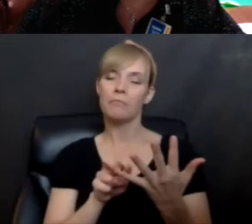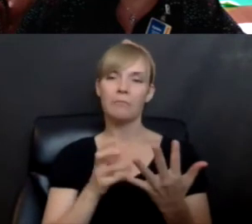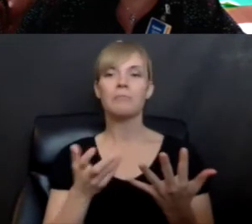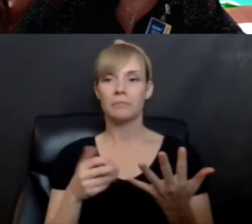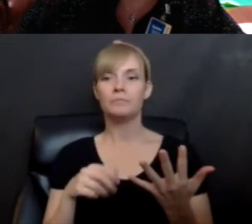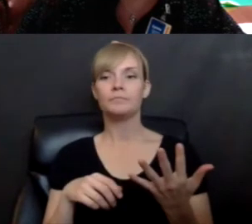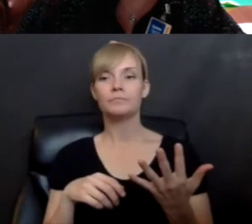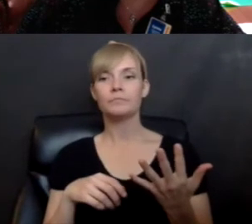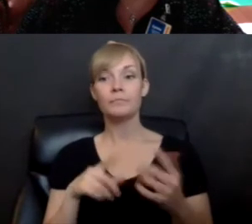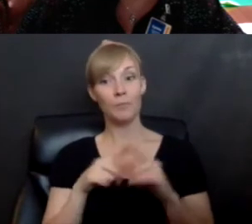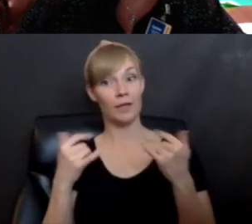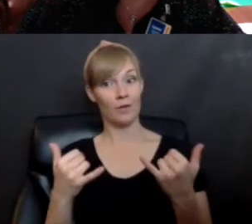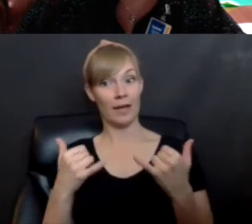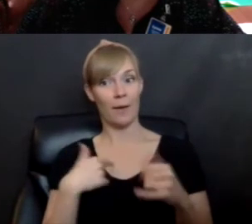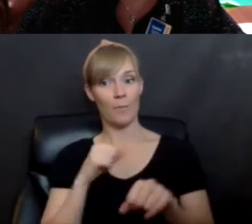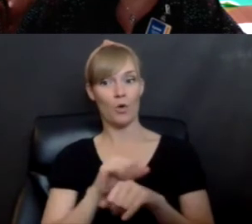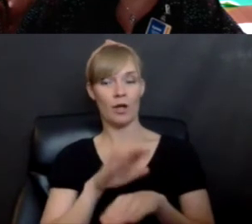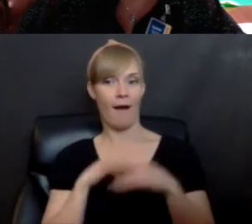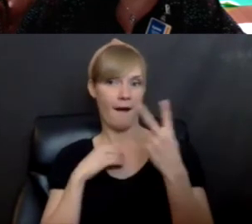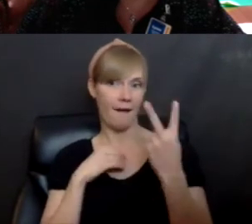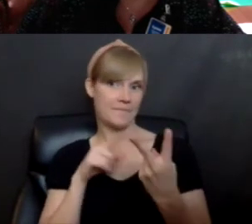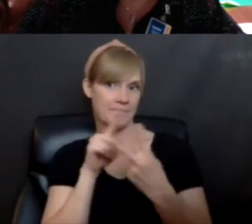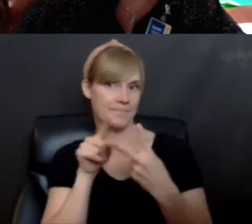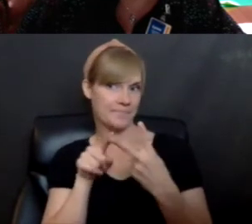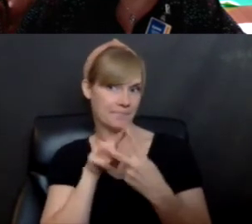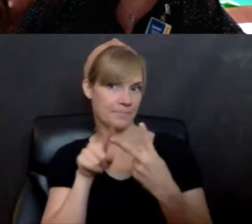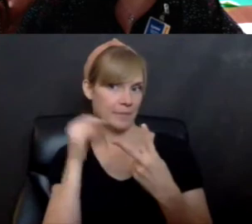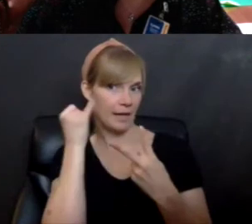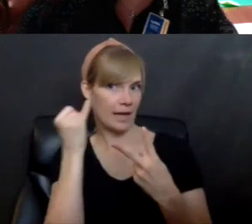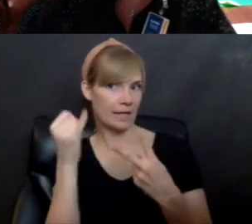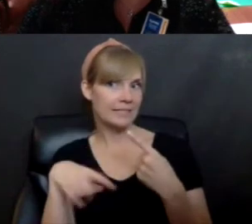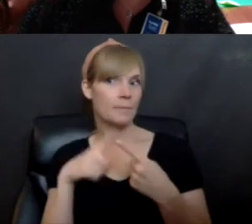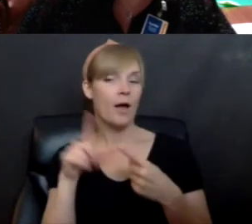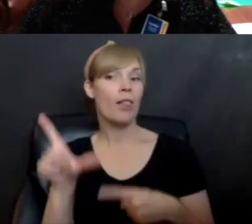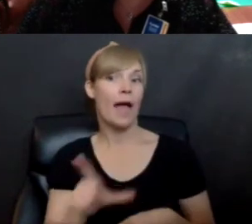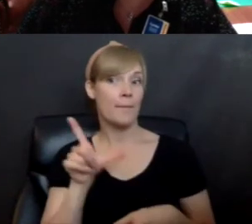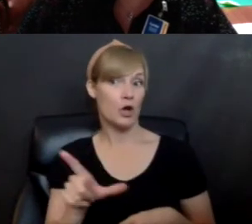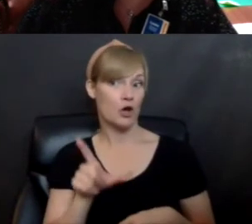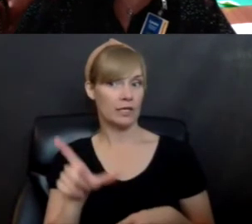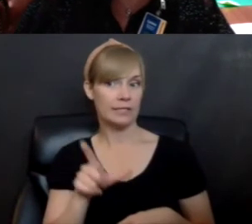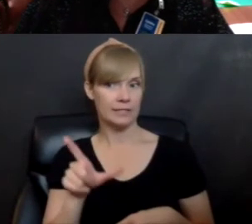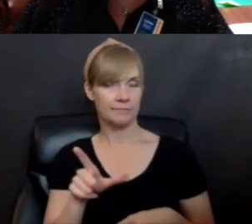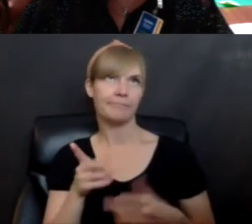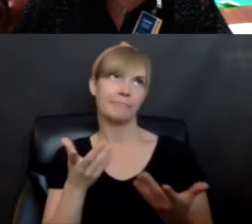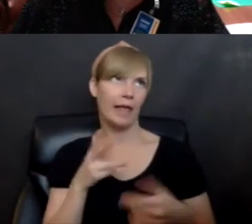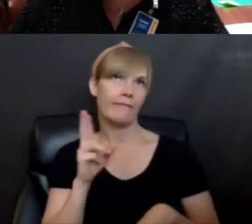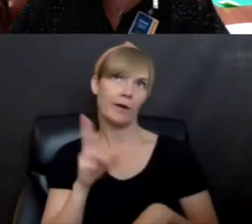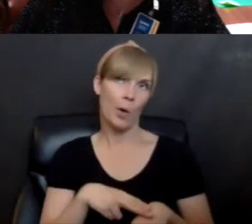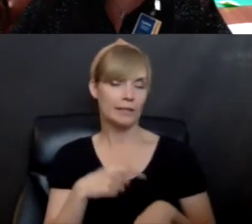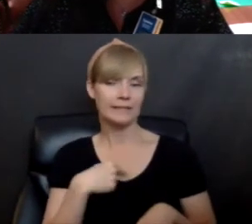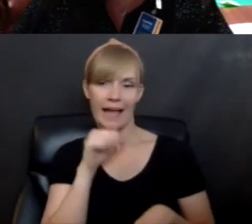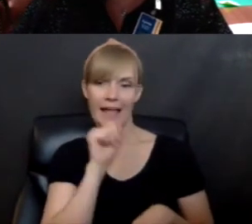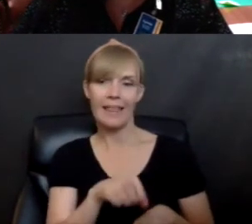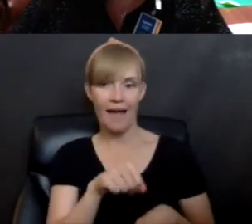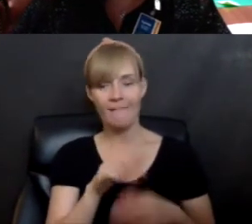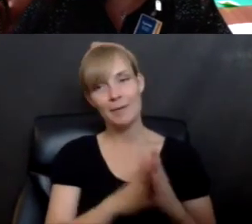it, but I'm working on two different ideas about libraries. So shock, right? I love, um,